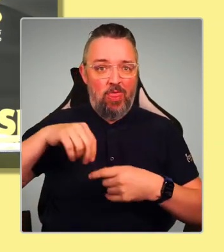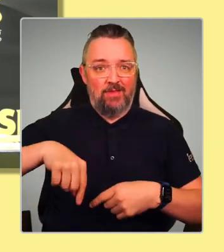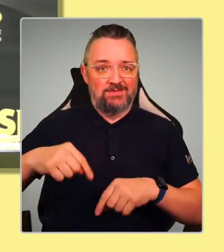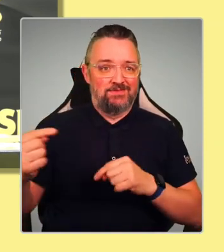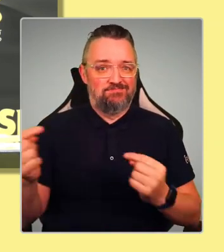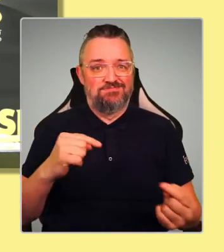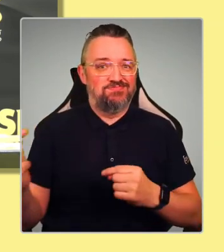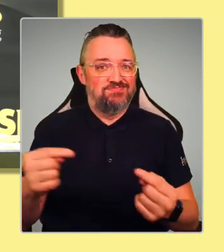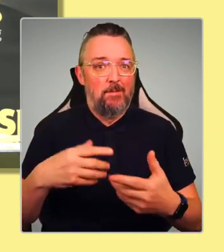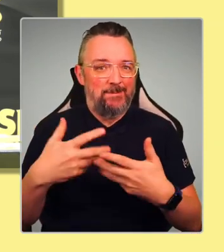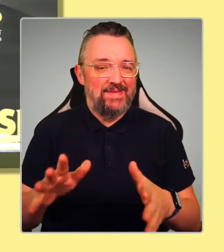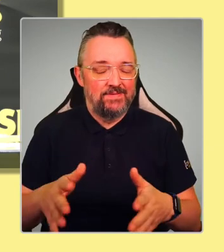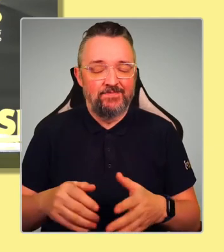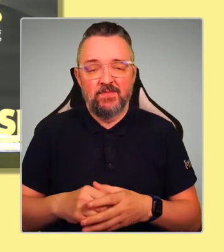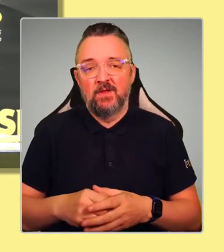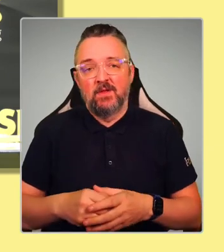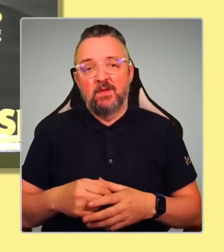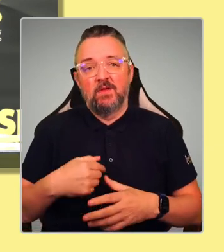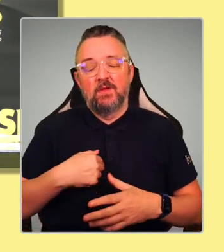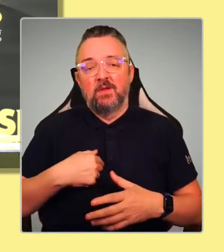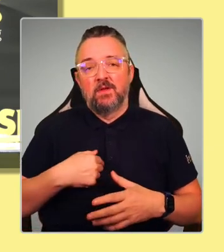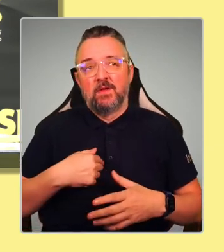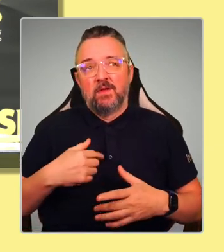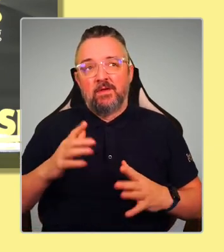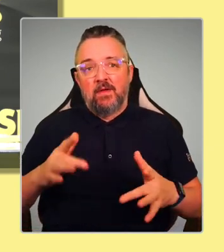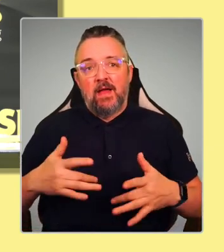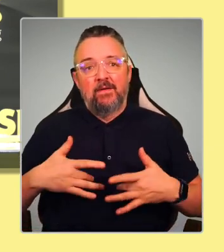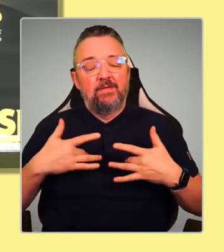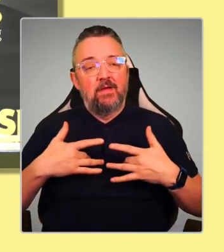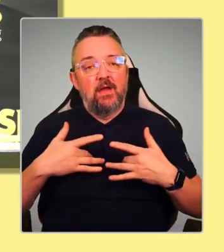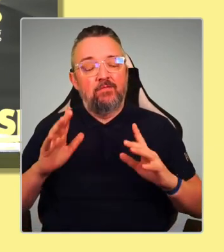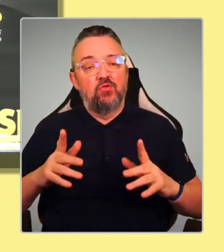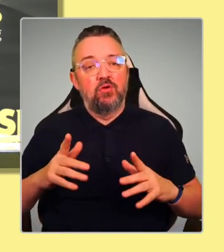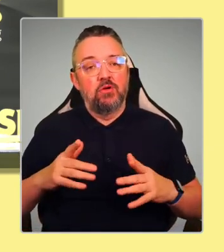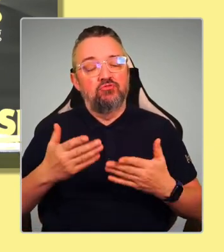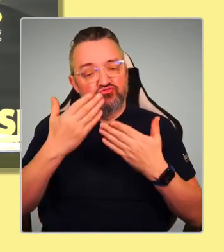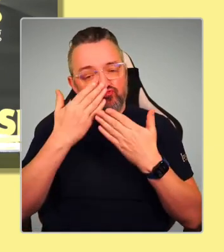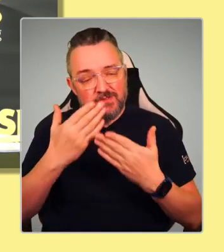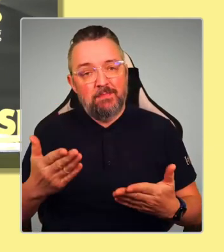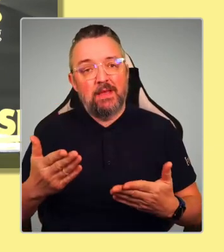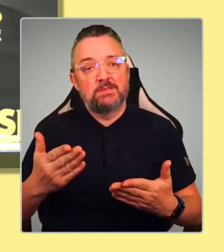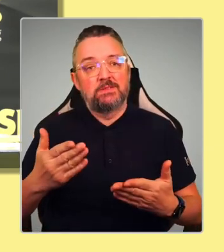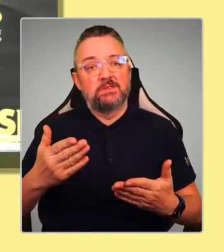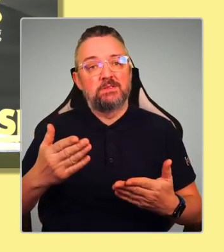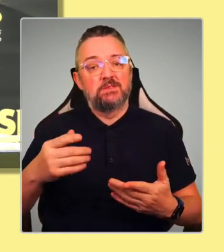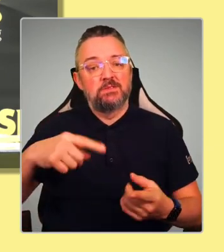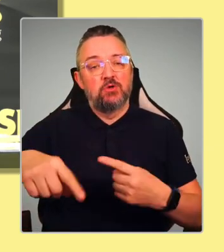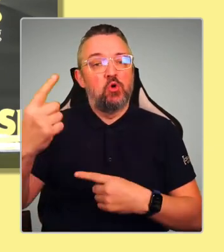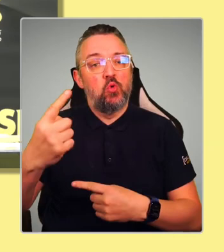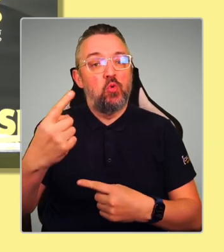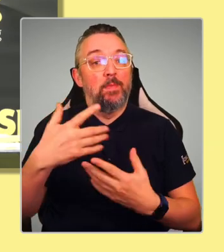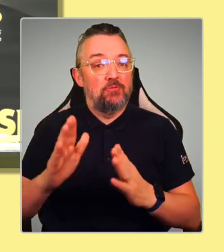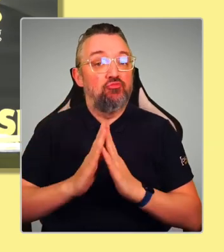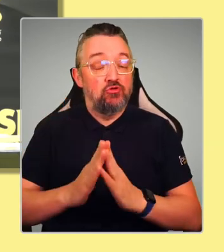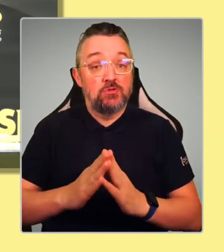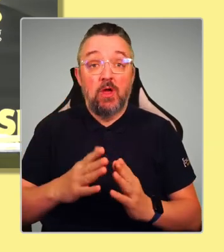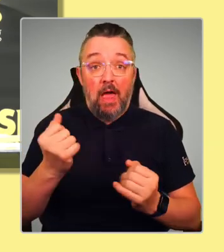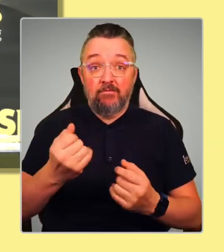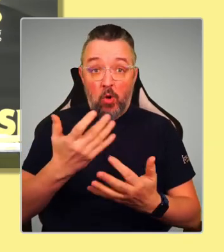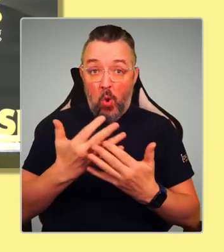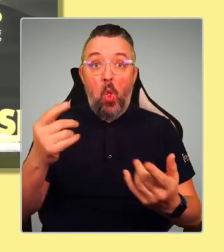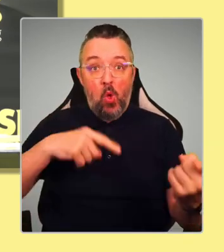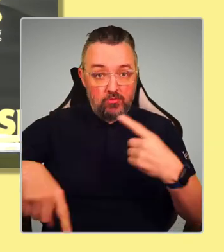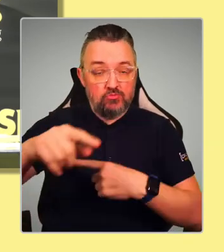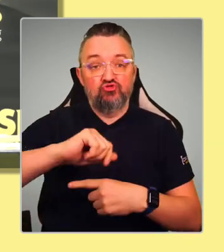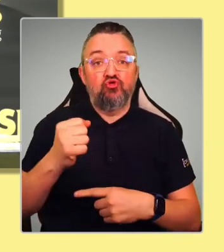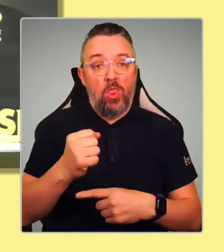I think we need to be able to respect the views of those that are, because there are many people in Scotland who do hold religious views, although perhaps, as